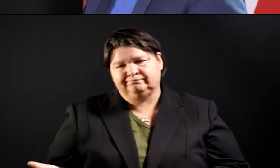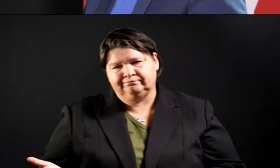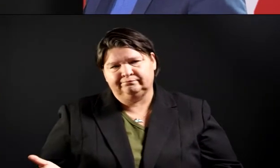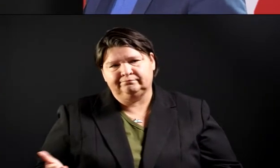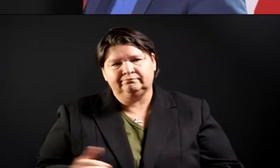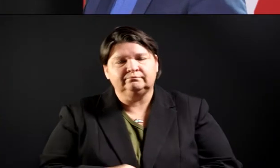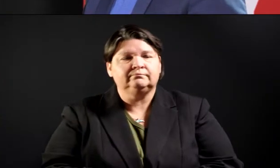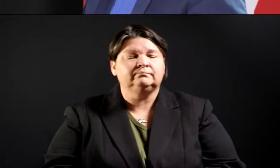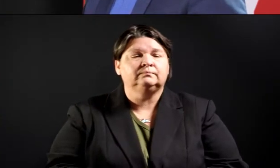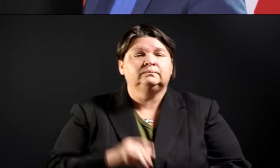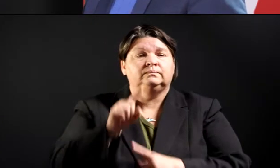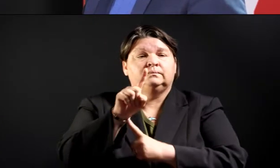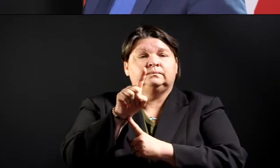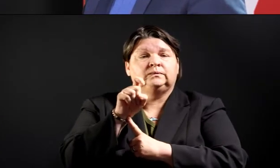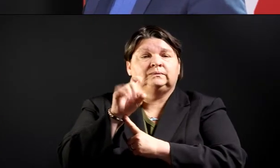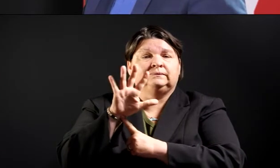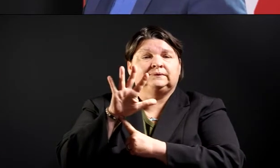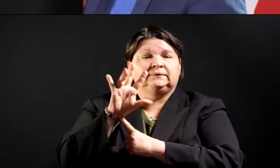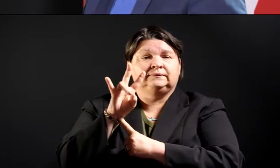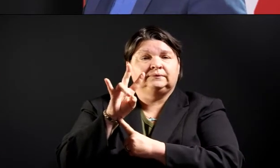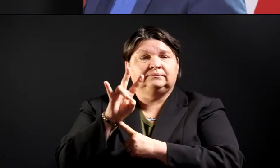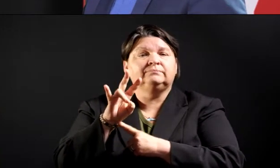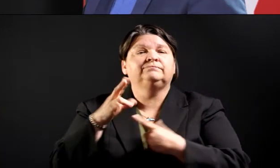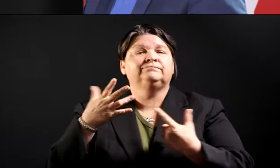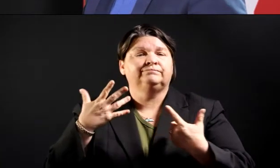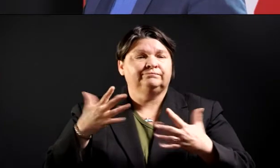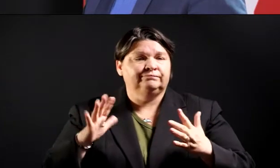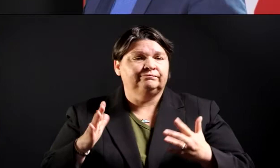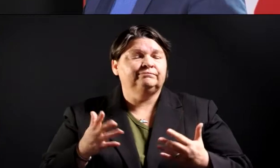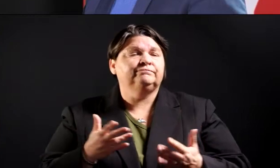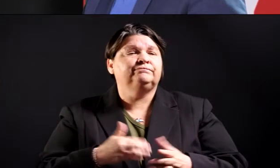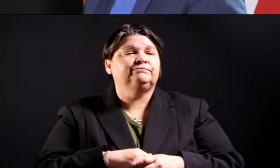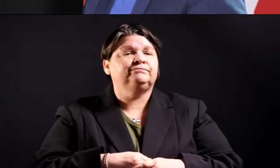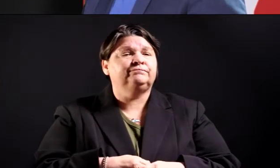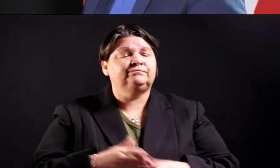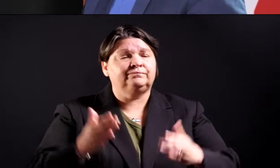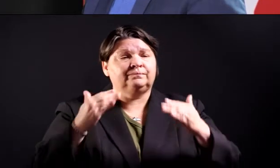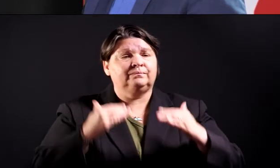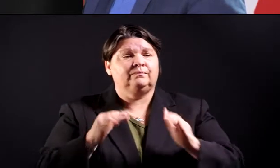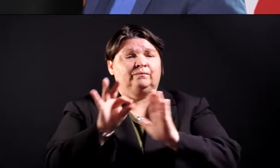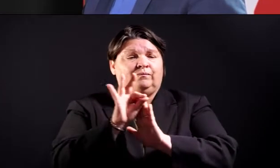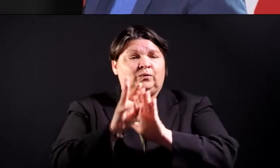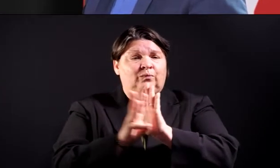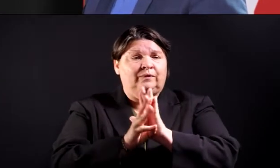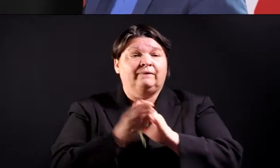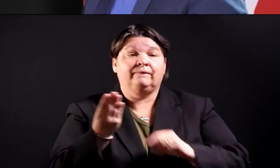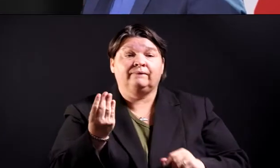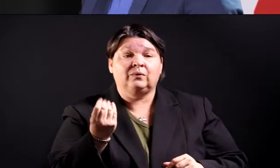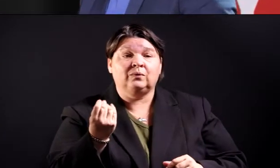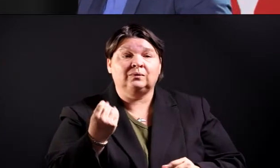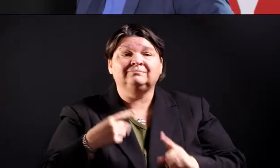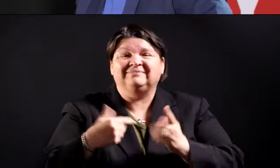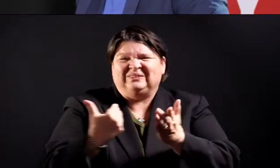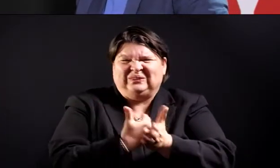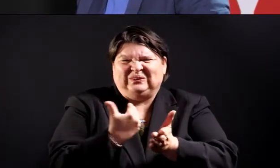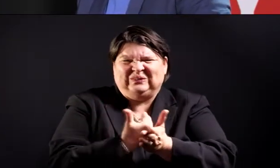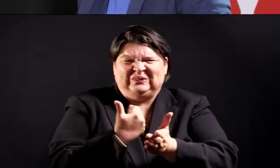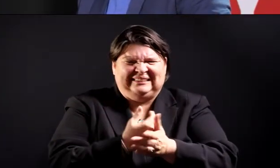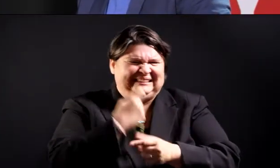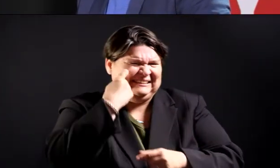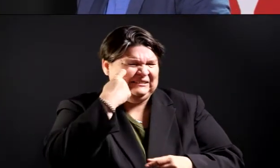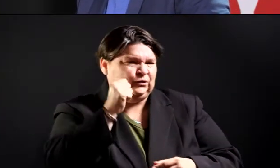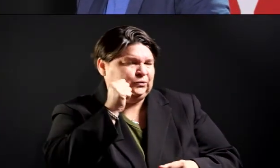cases. Fort Worth has reported 14 new positive cases from last night. One more